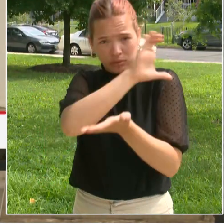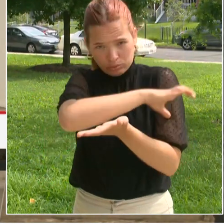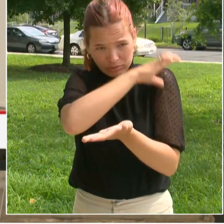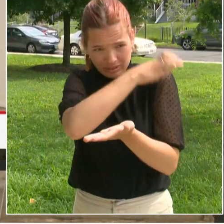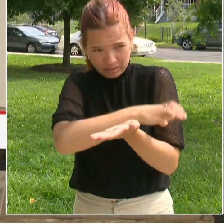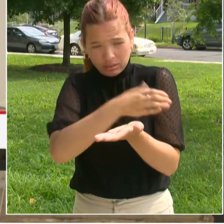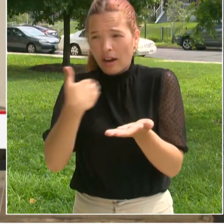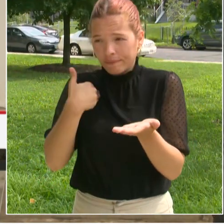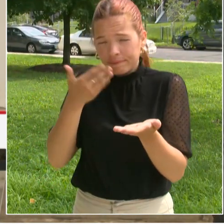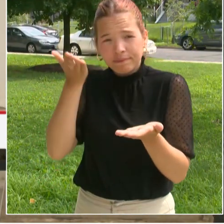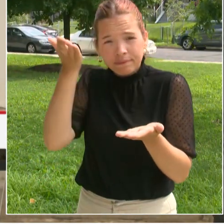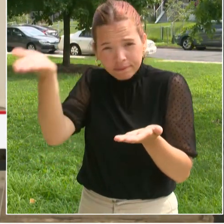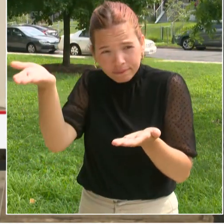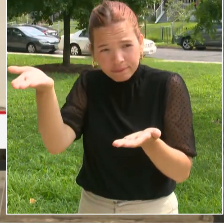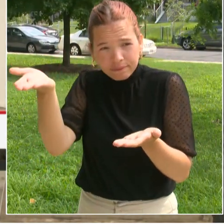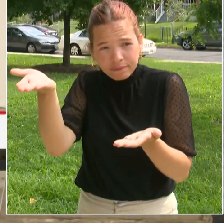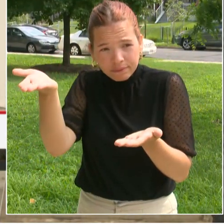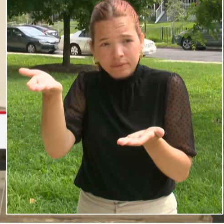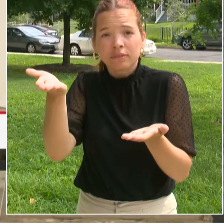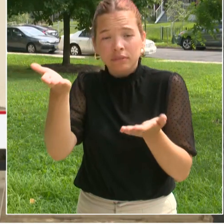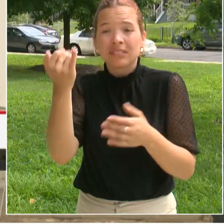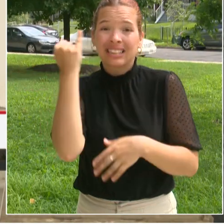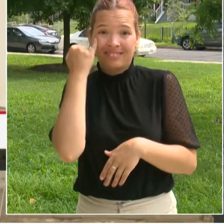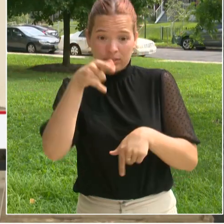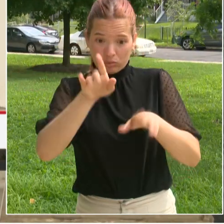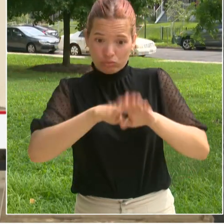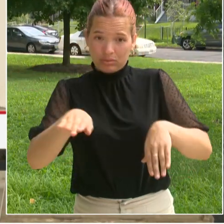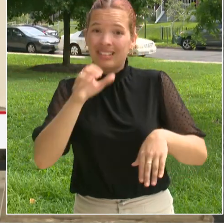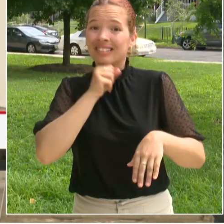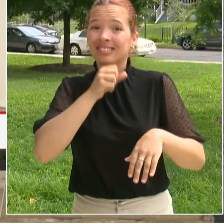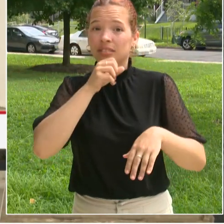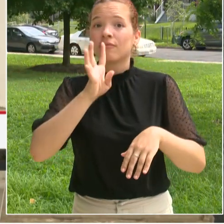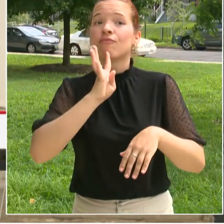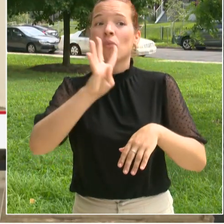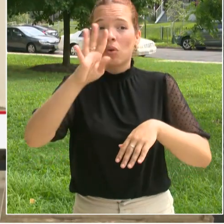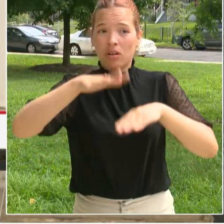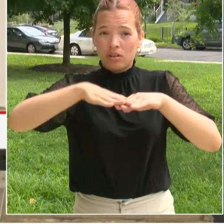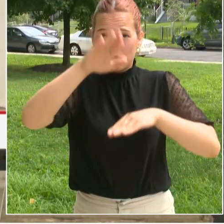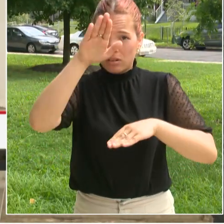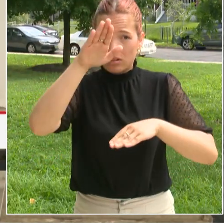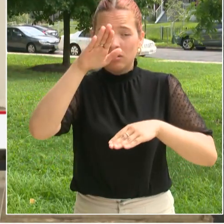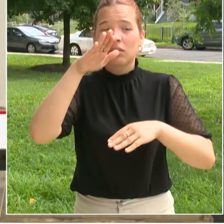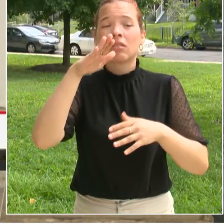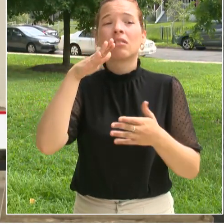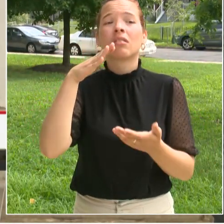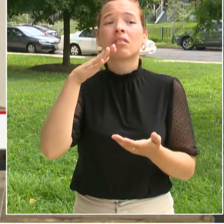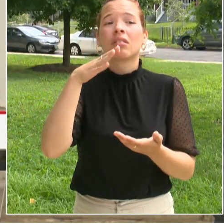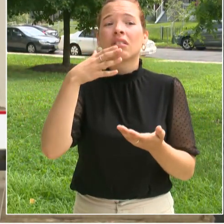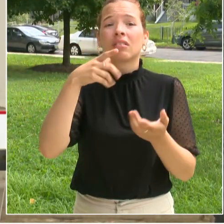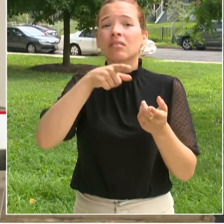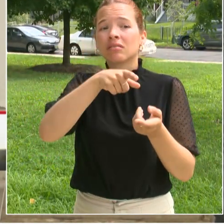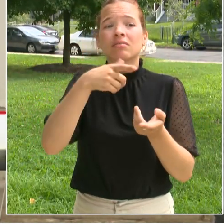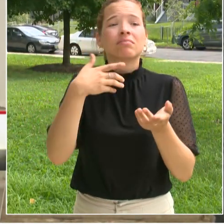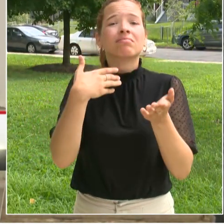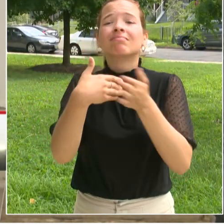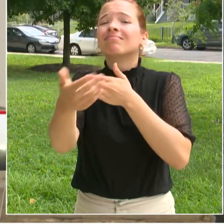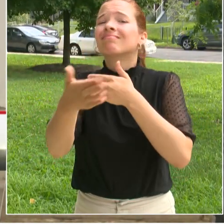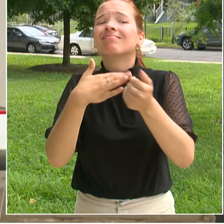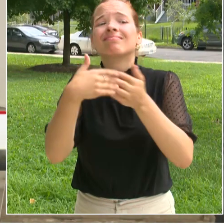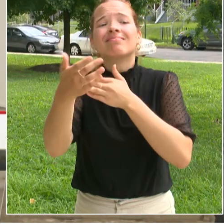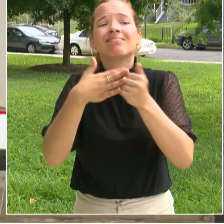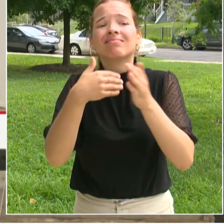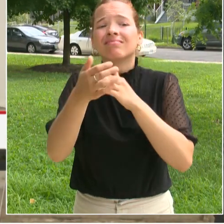four or over to any school based clinic, regardless of which DC school they're enrolled in. You can also work with